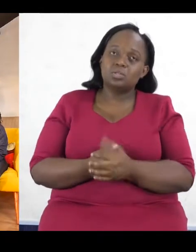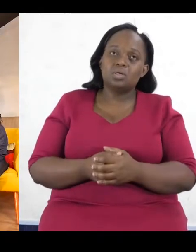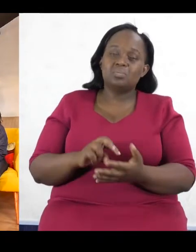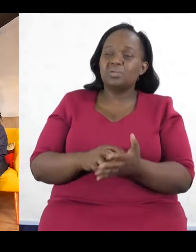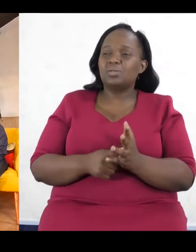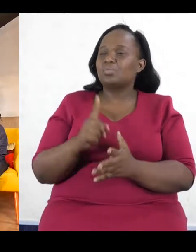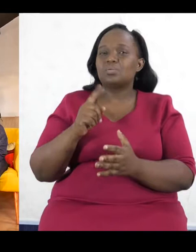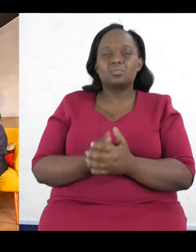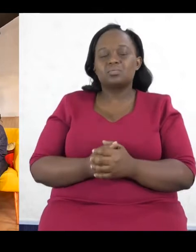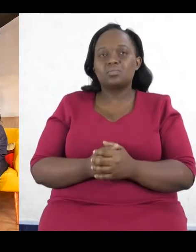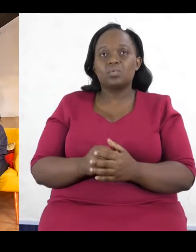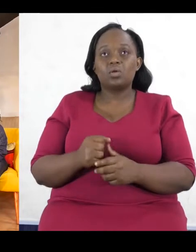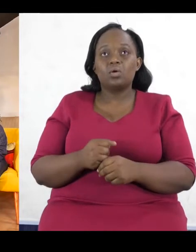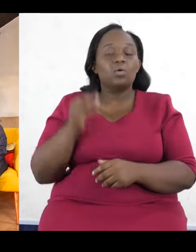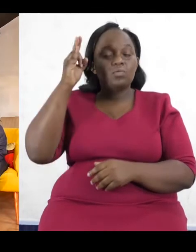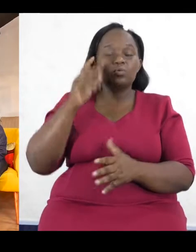yeah. I mean, what's the way forward?